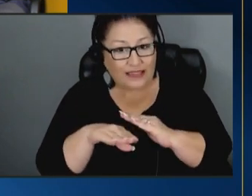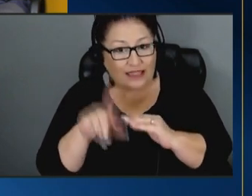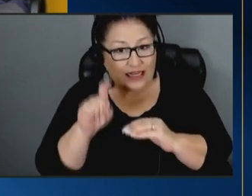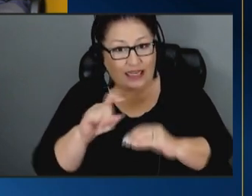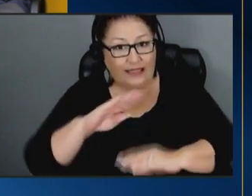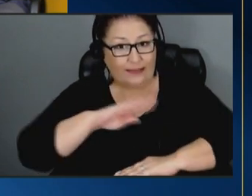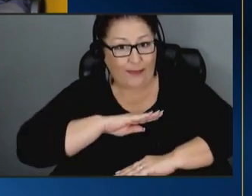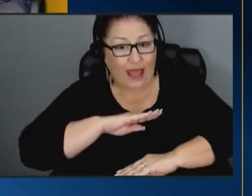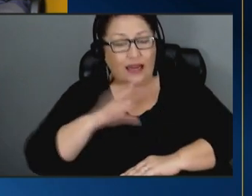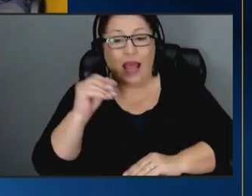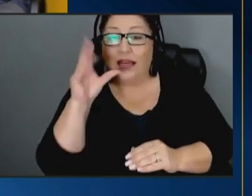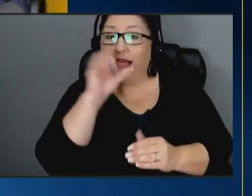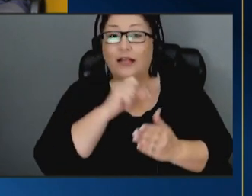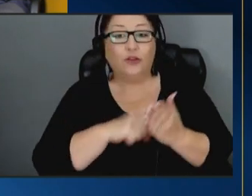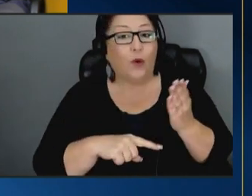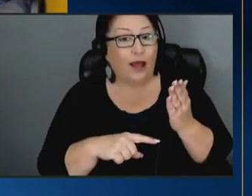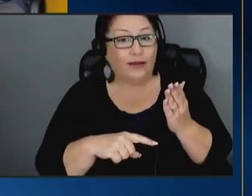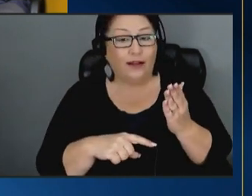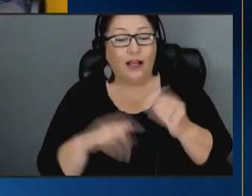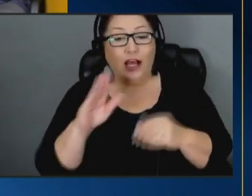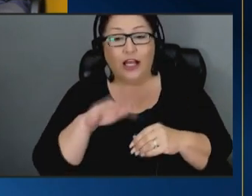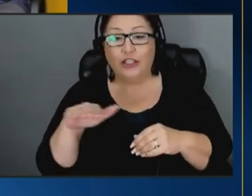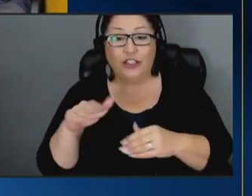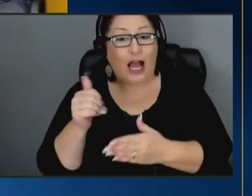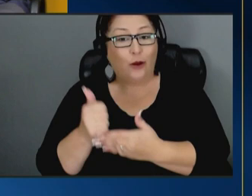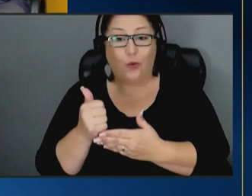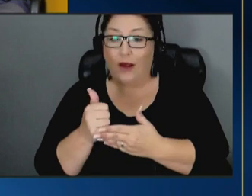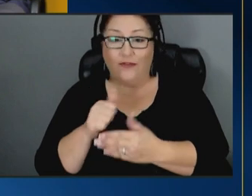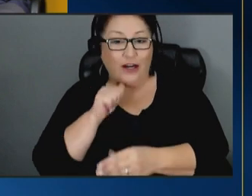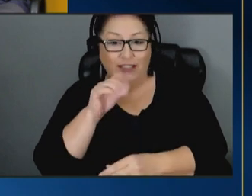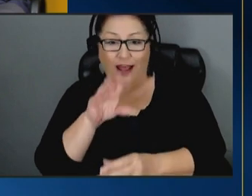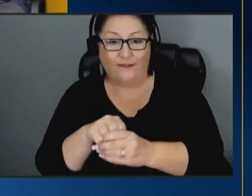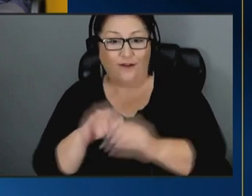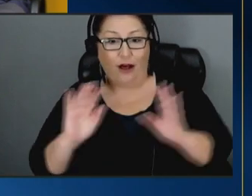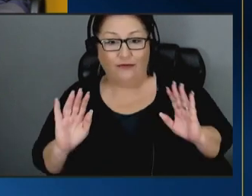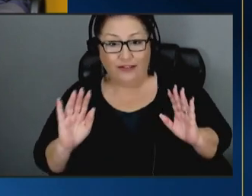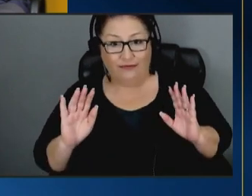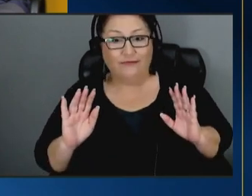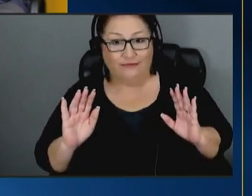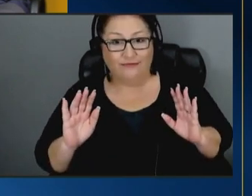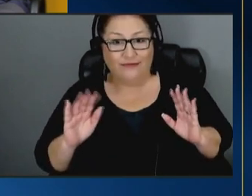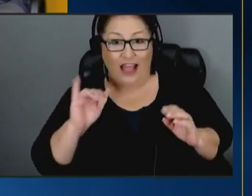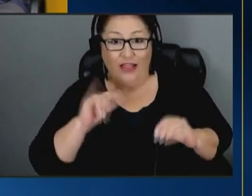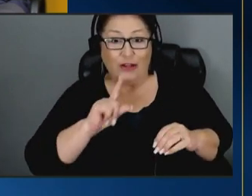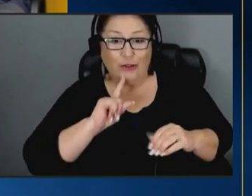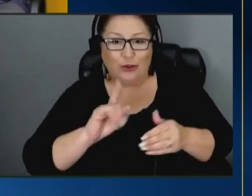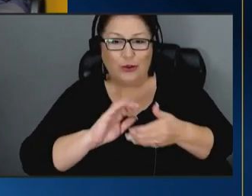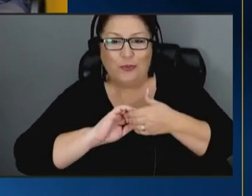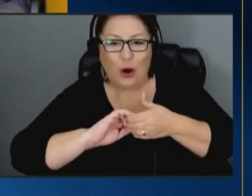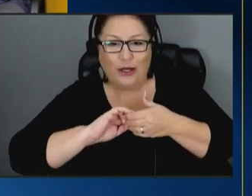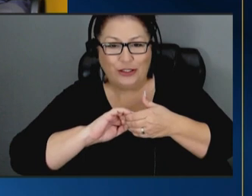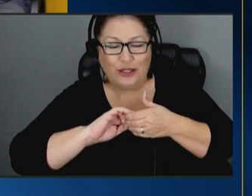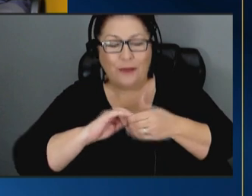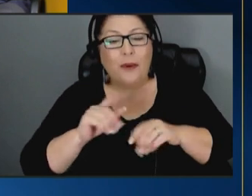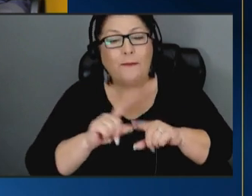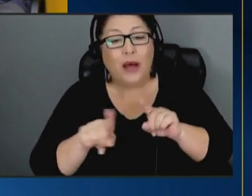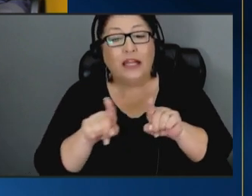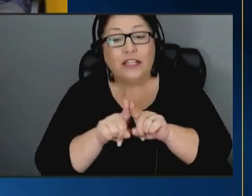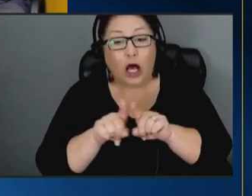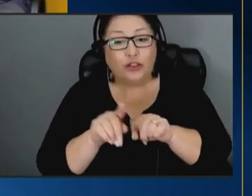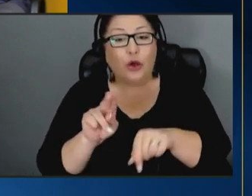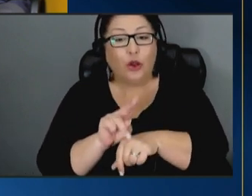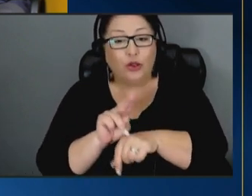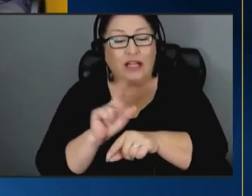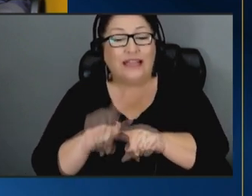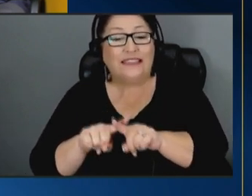and guess what child welfare is nowhere in the in the picture that's true partnership but it's also utilizing a different